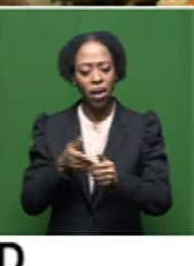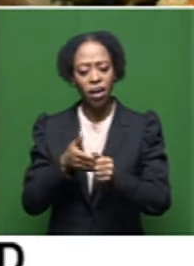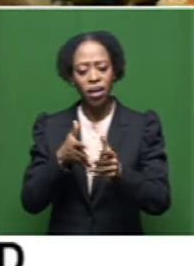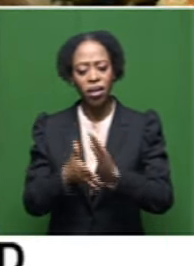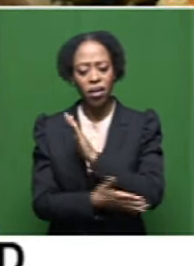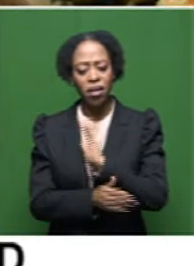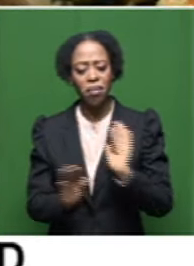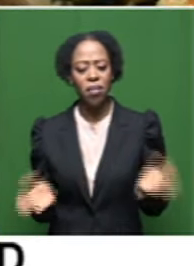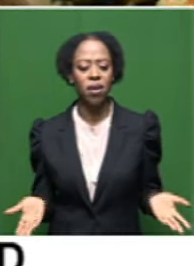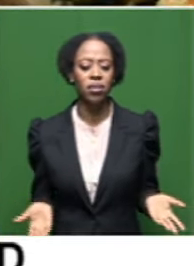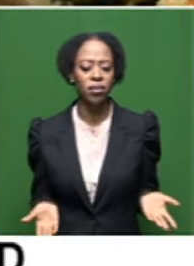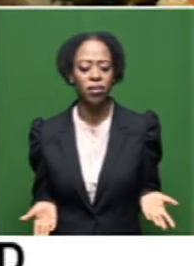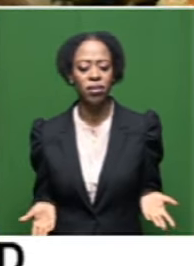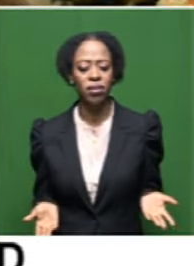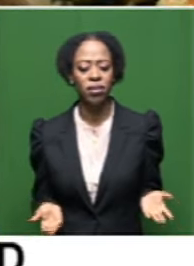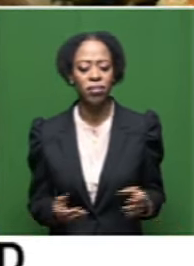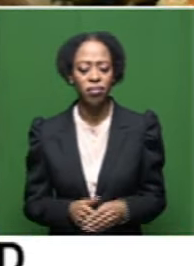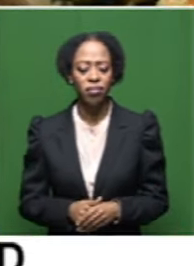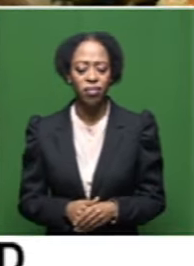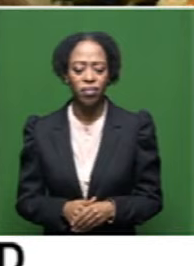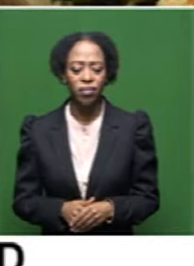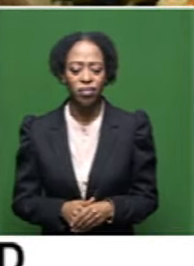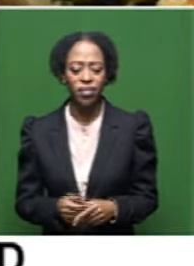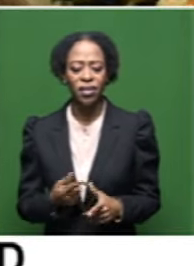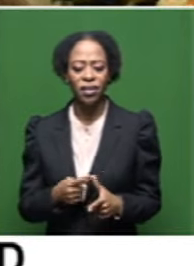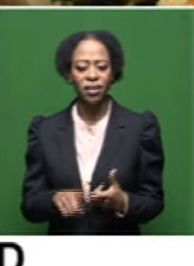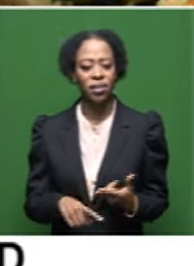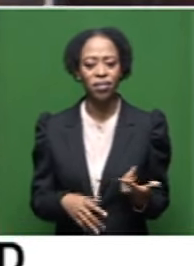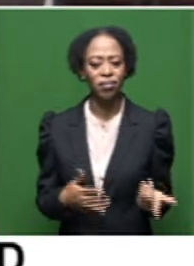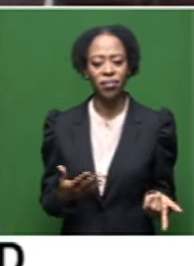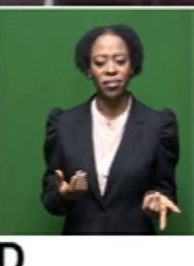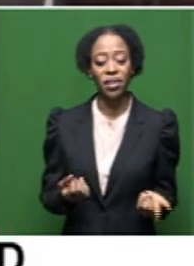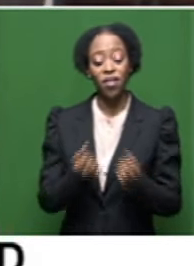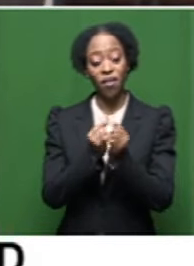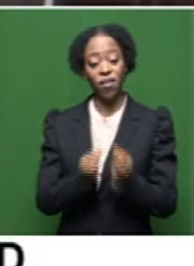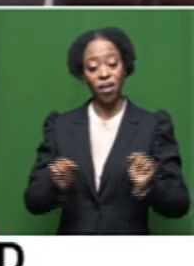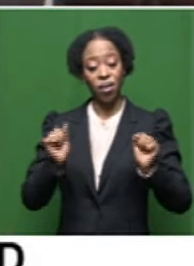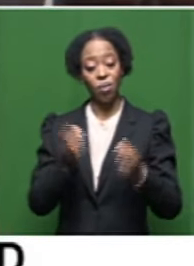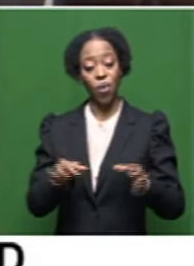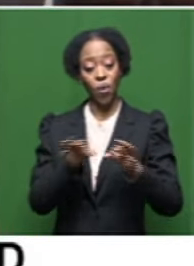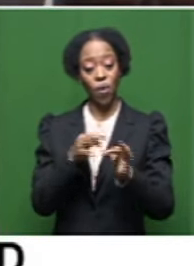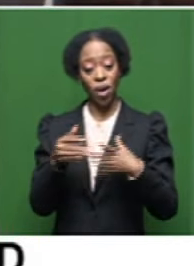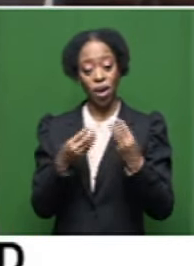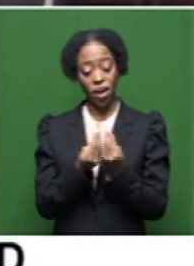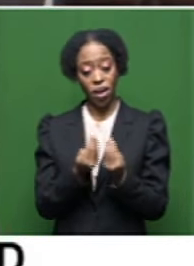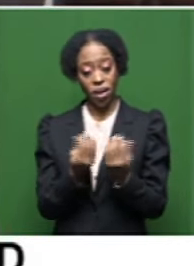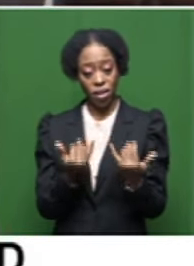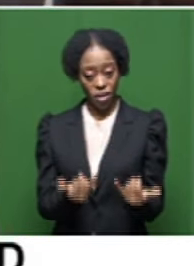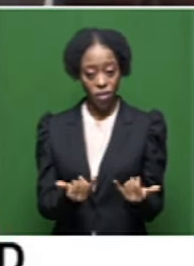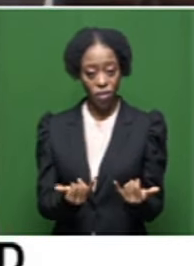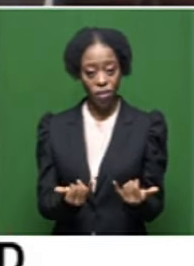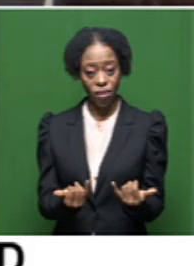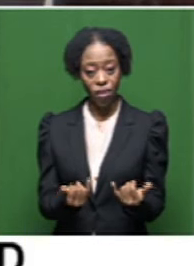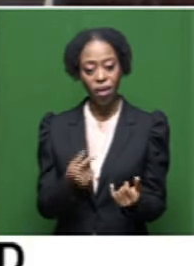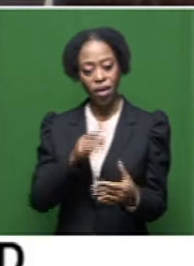in this country, a true leader, an authentic leader. And, you know, if, if, if our freedom is worth anything at this moment in time,